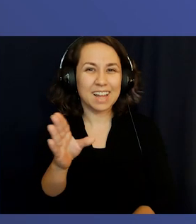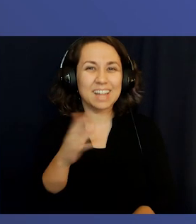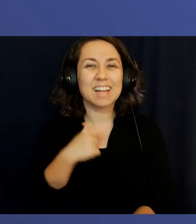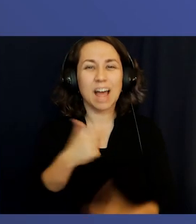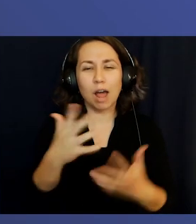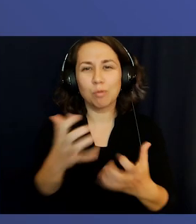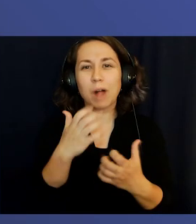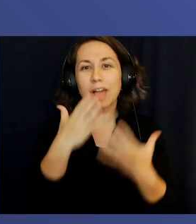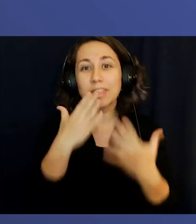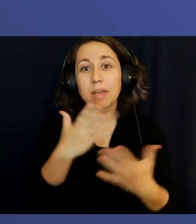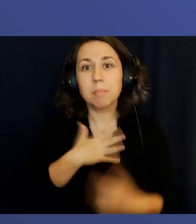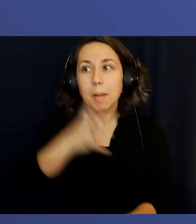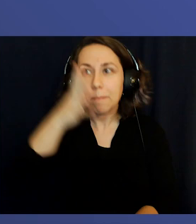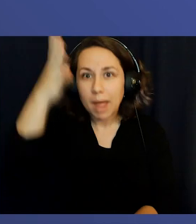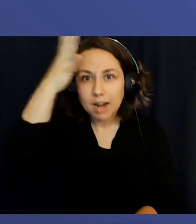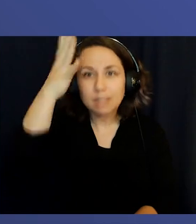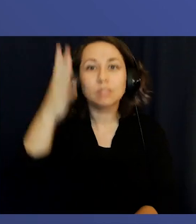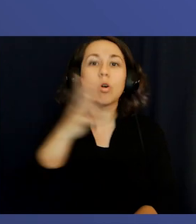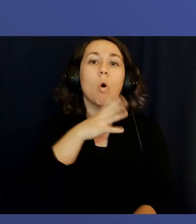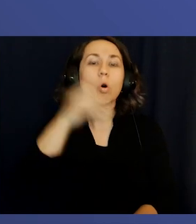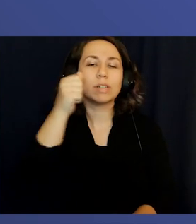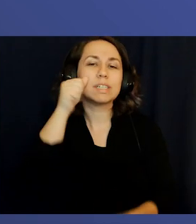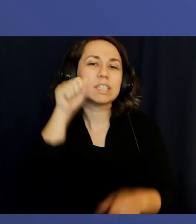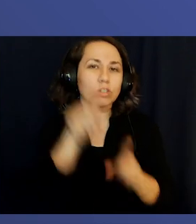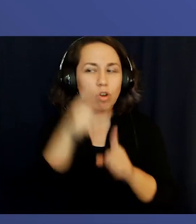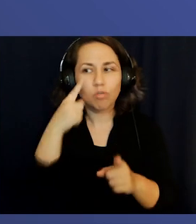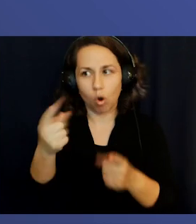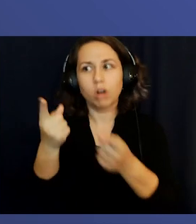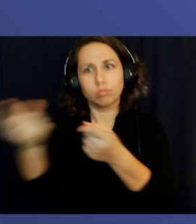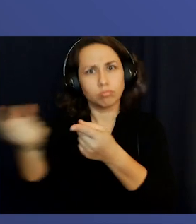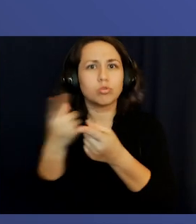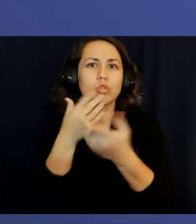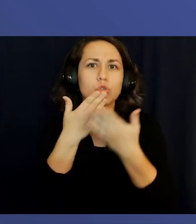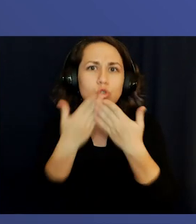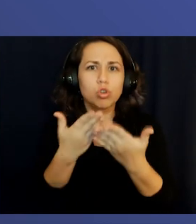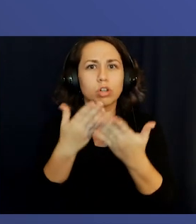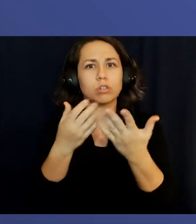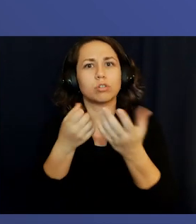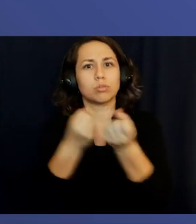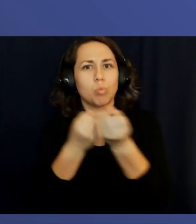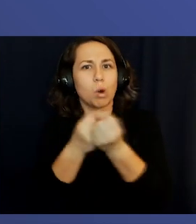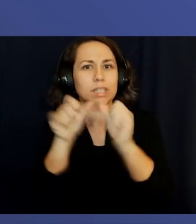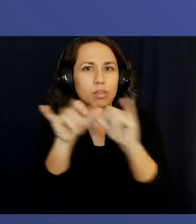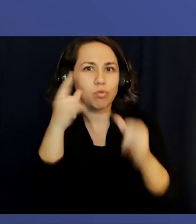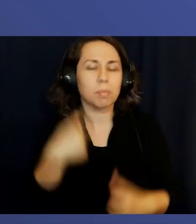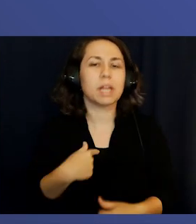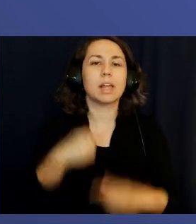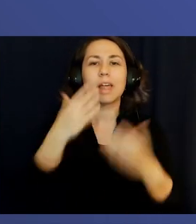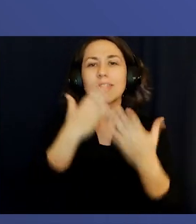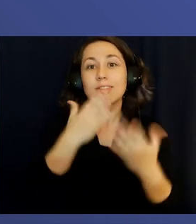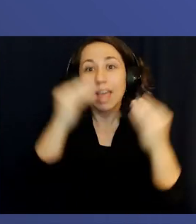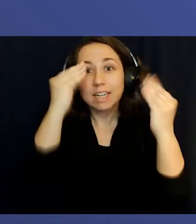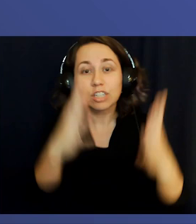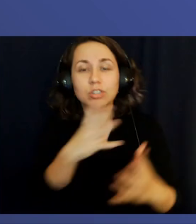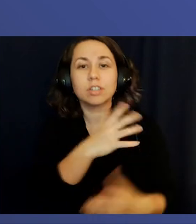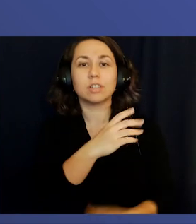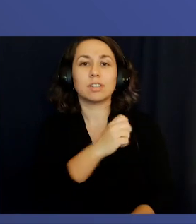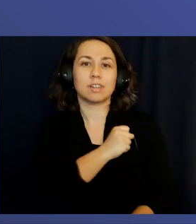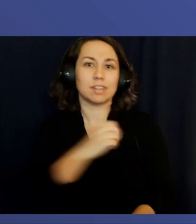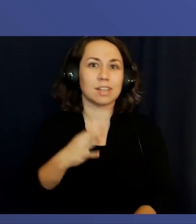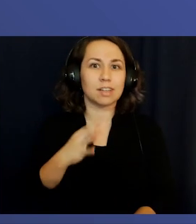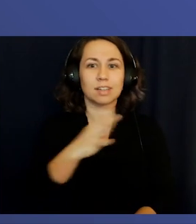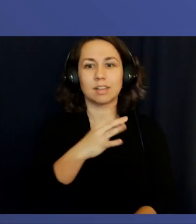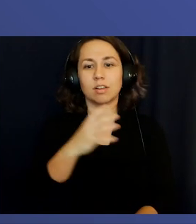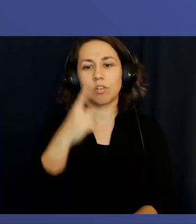Hi, I would like to thank my parents and my older sister for being huge support systems for me. I also would like to thank all my teachers and the faculty